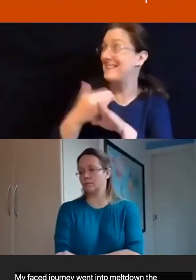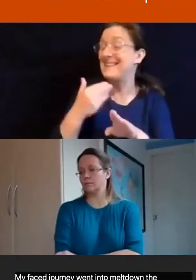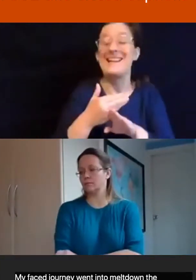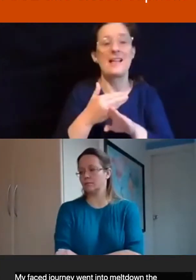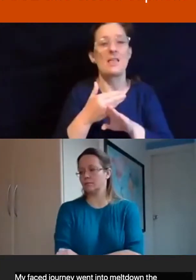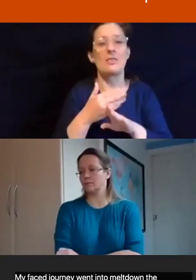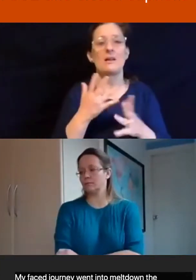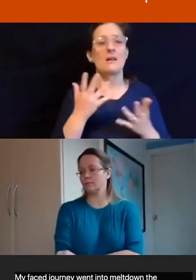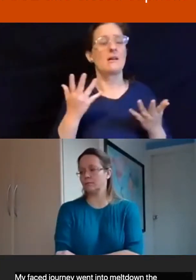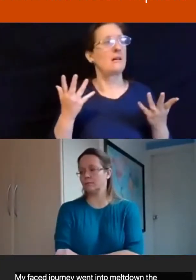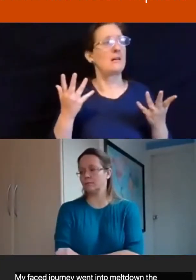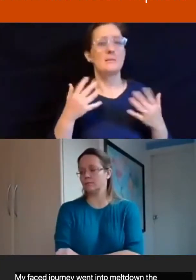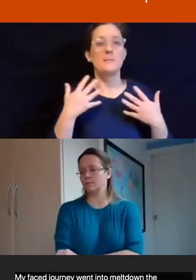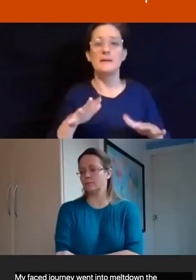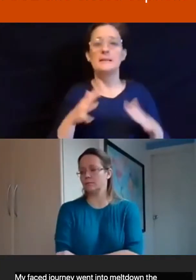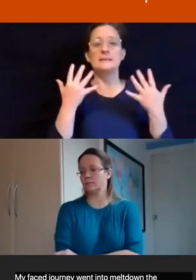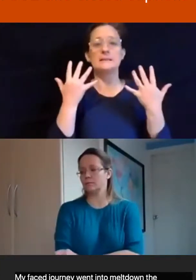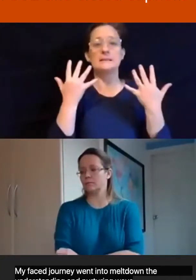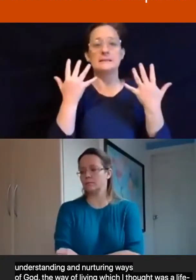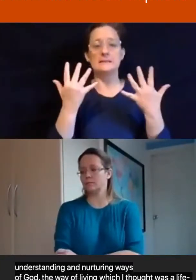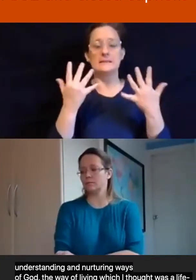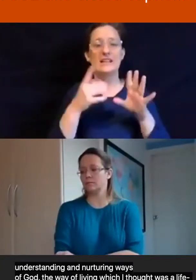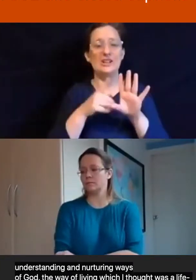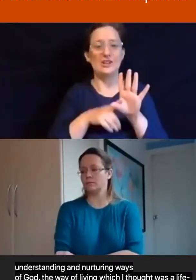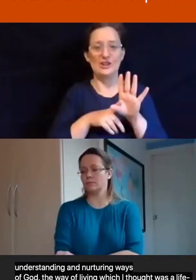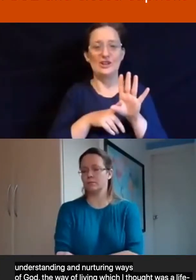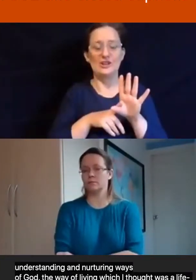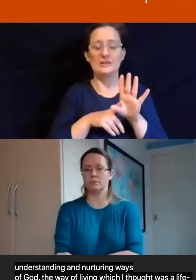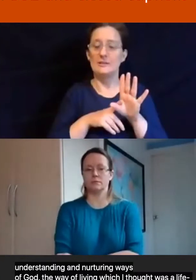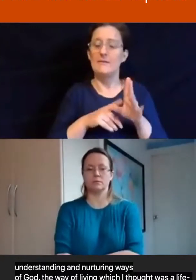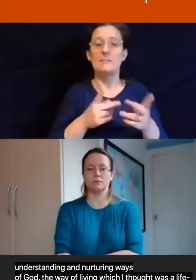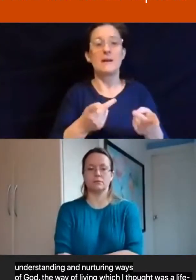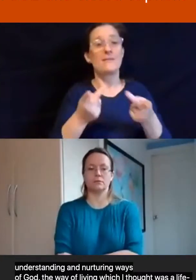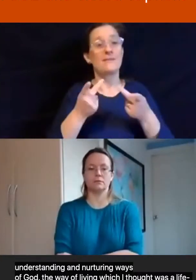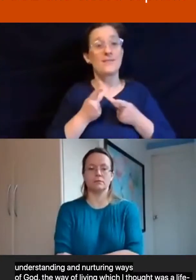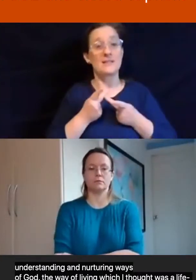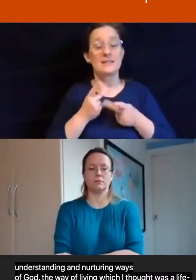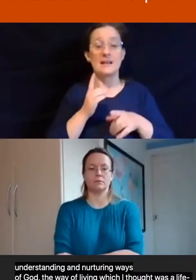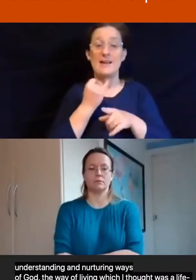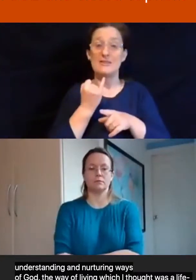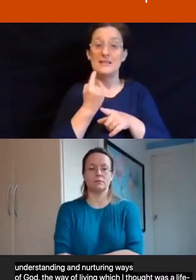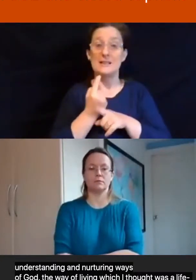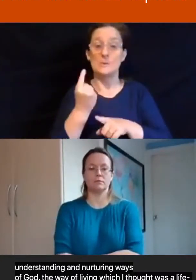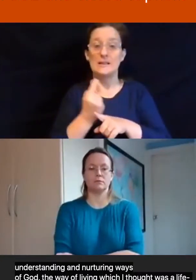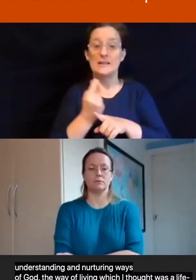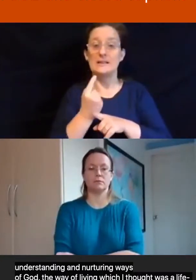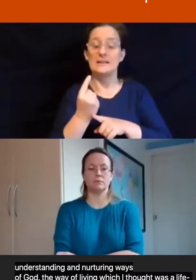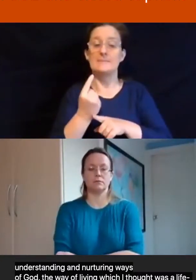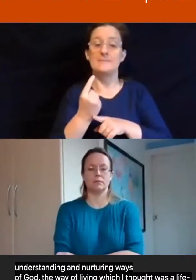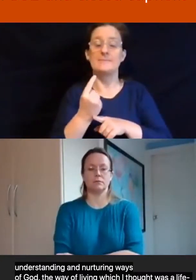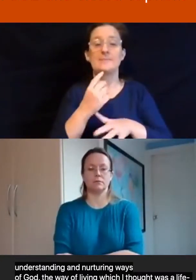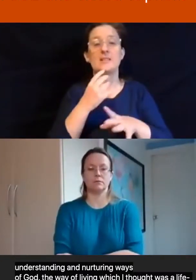within all this for nearly ten years I was visited every six weeks by Gerard Hughes, Jerry